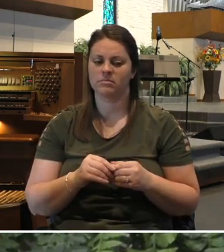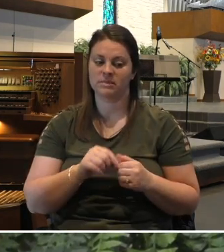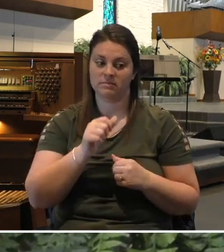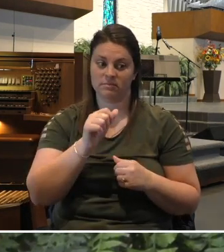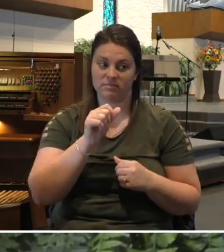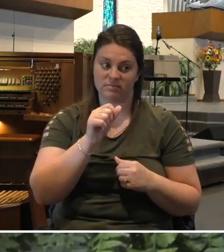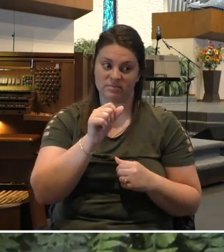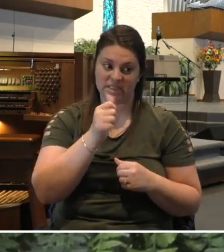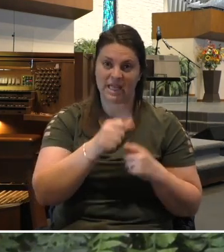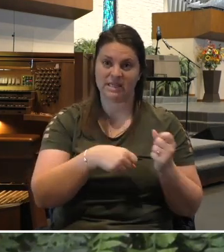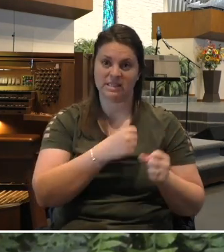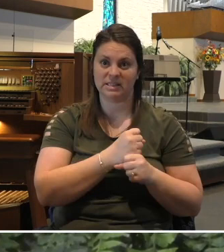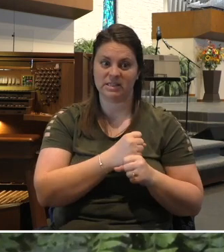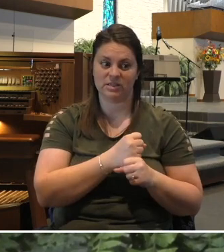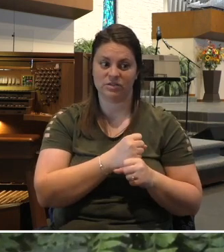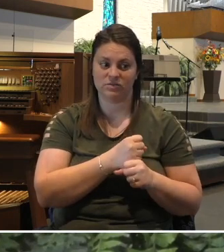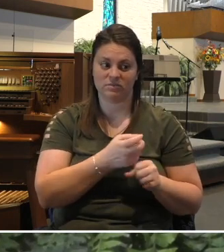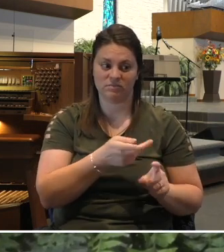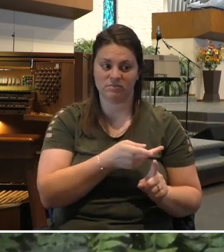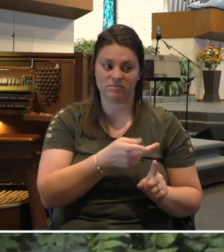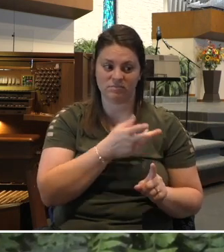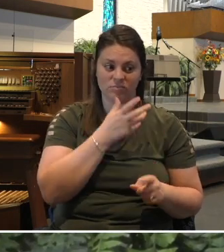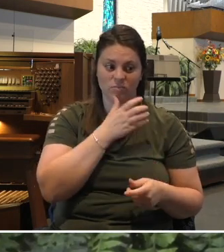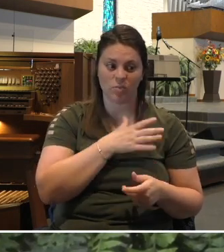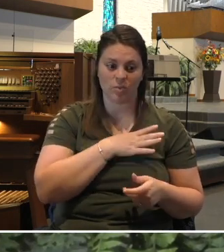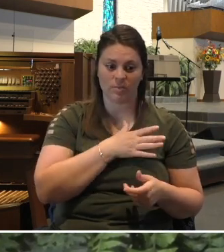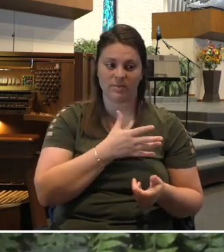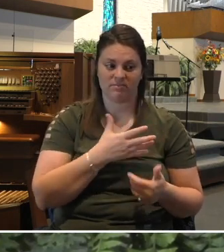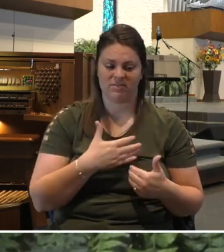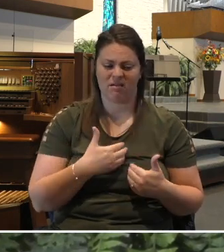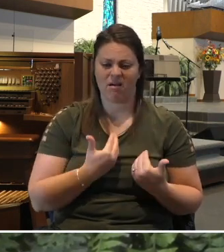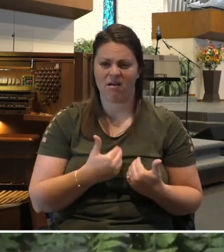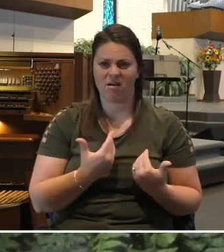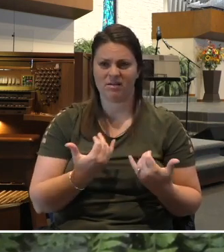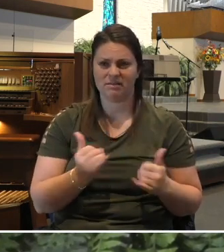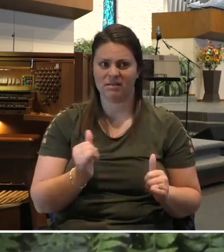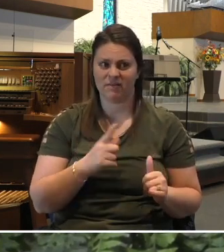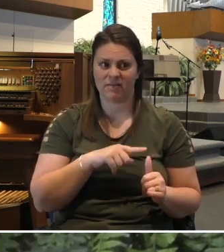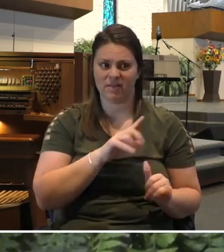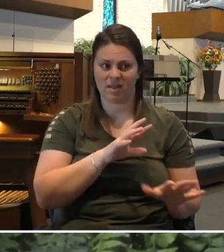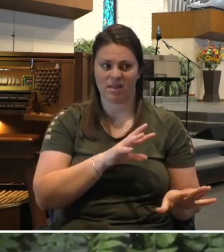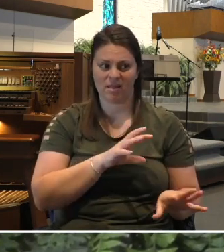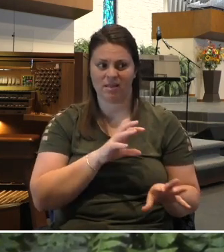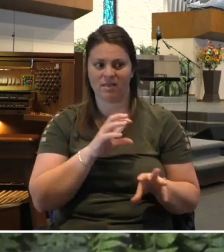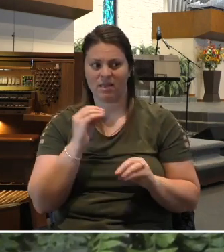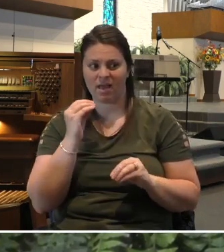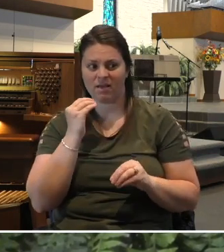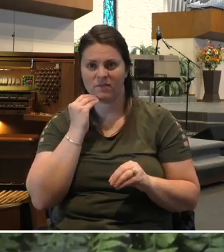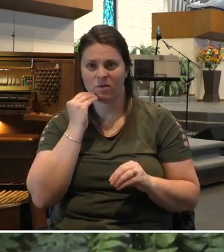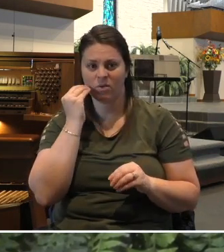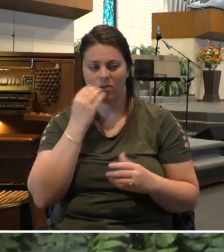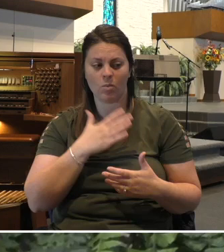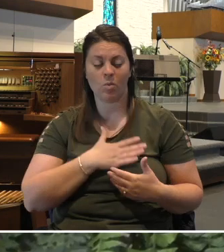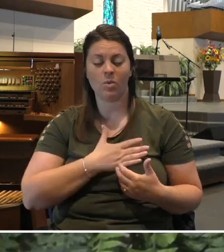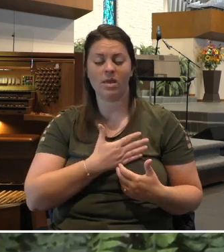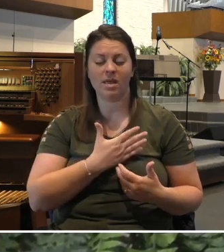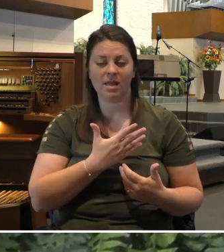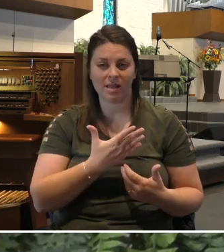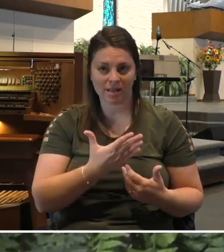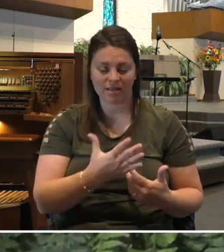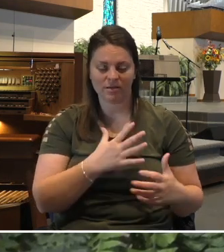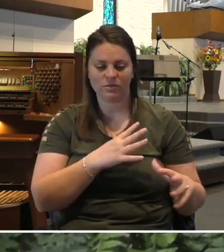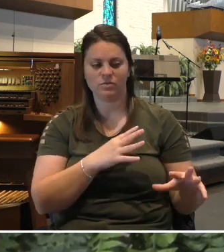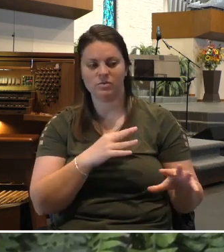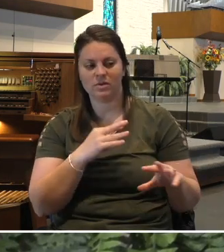These women were young still. They were in their 20s. And they are willing to leave the only